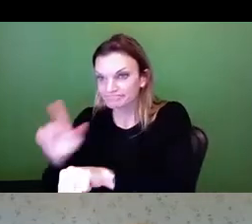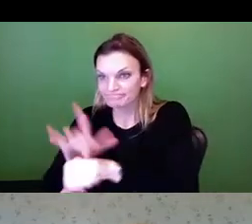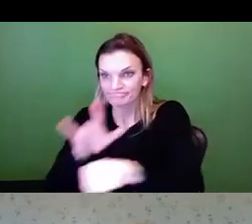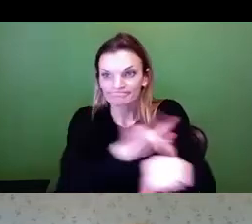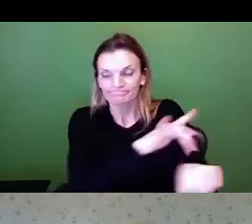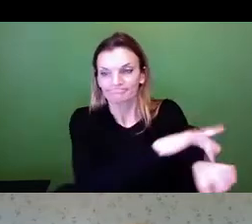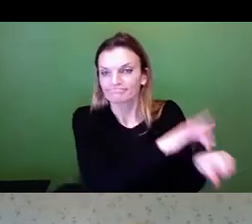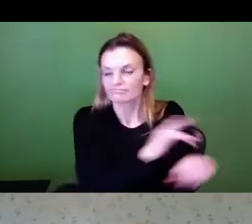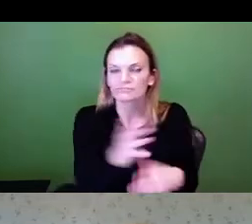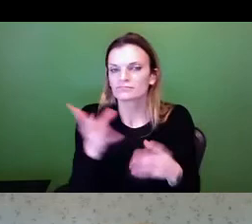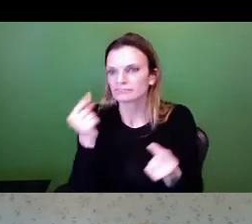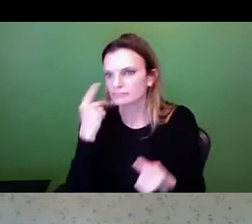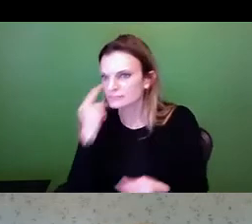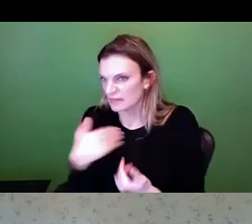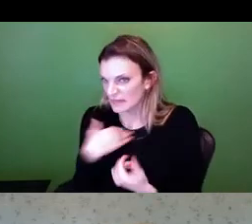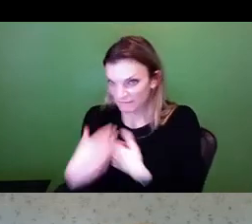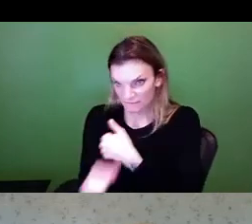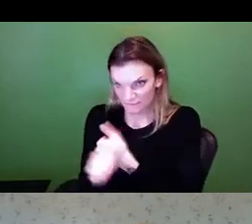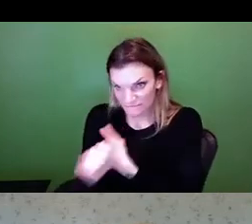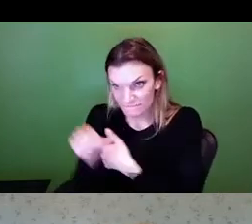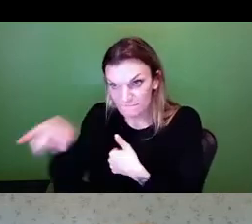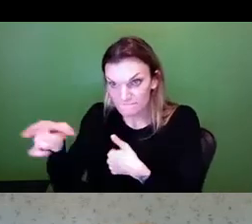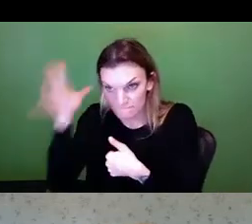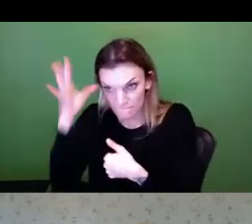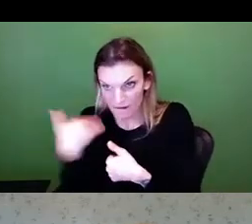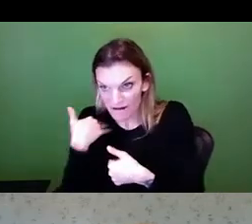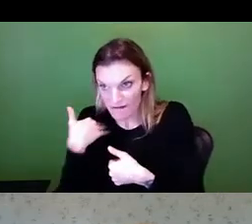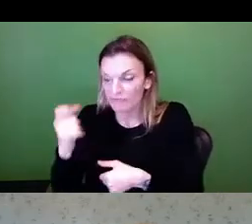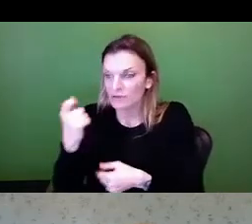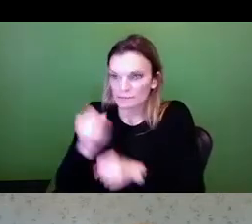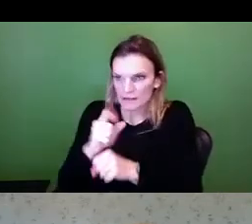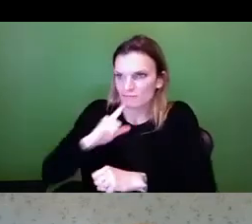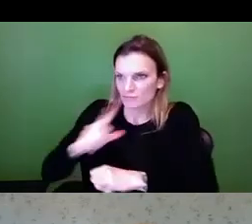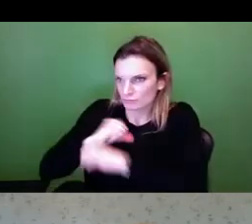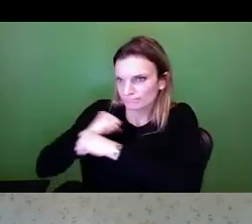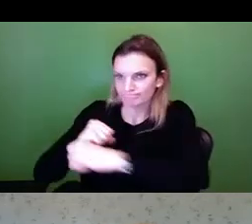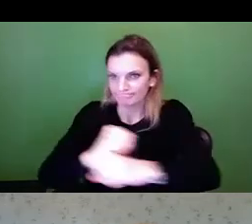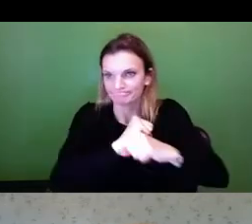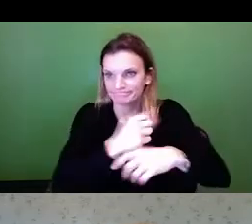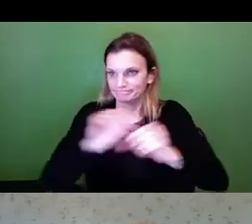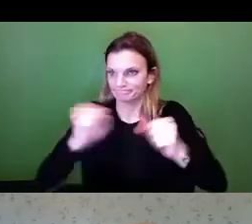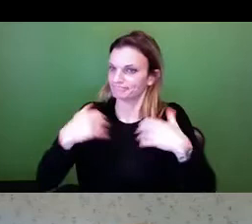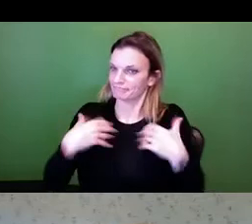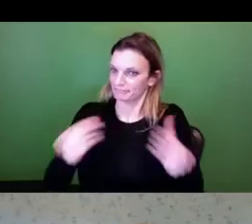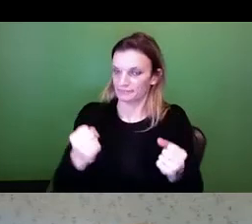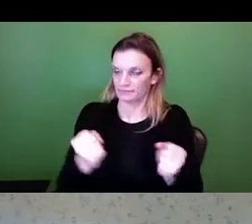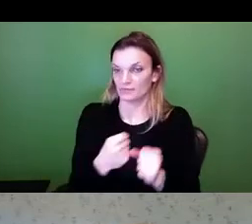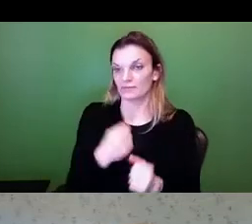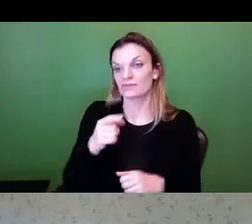safety and health. So we have to make sure that our employees have the proper PPE,